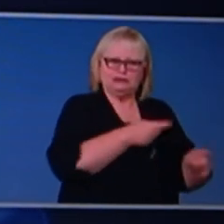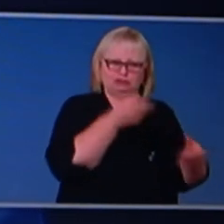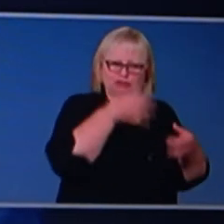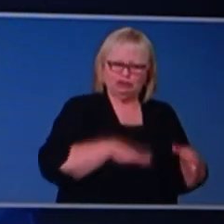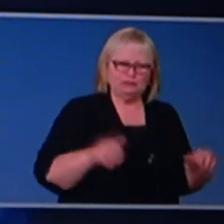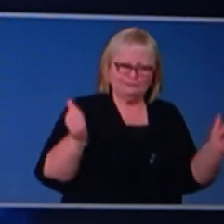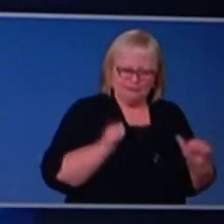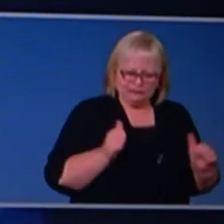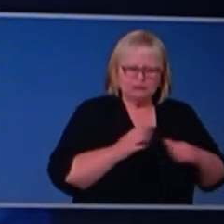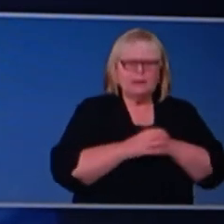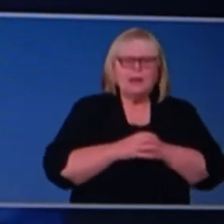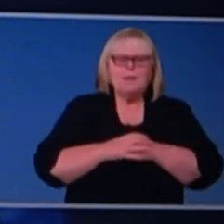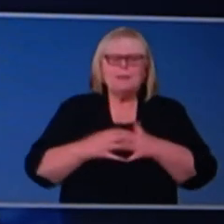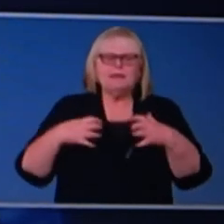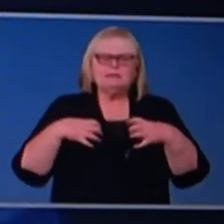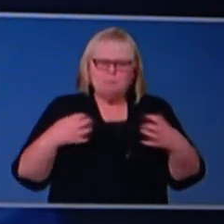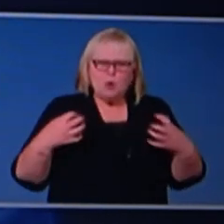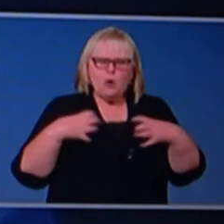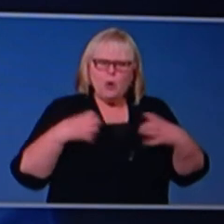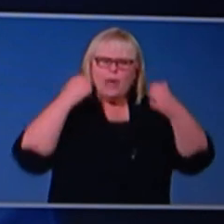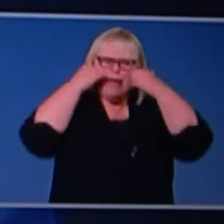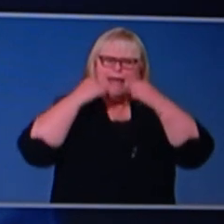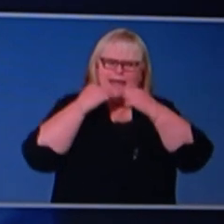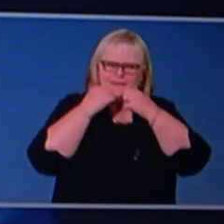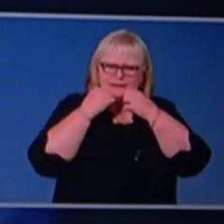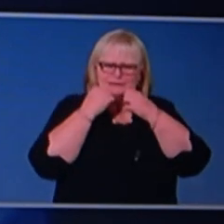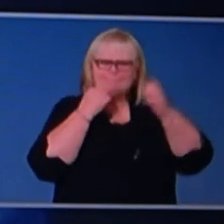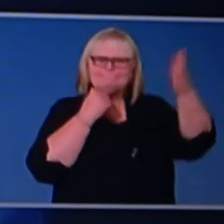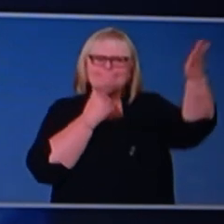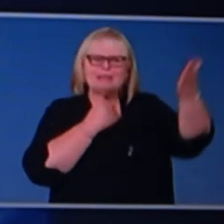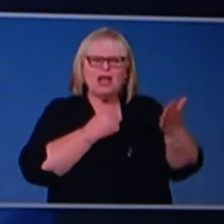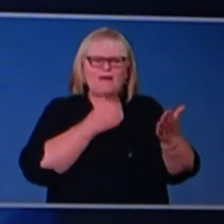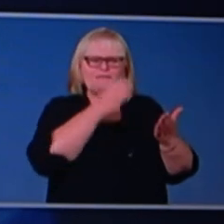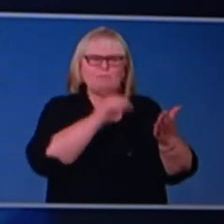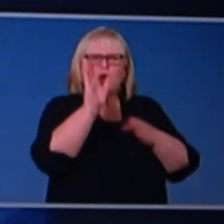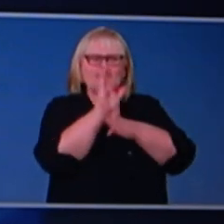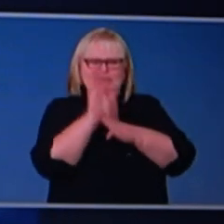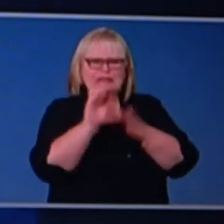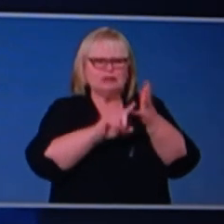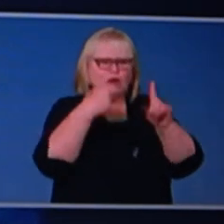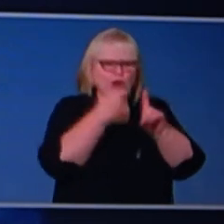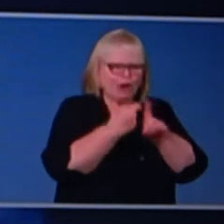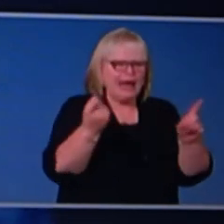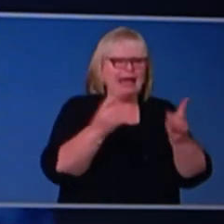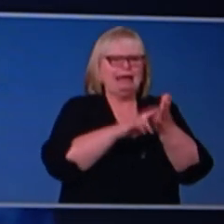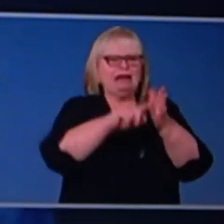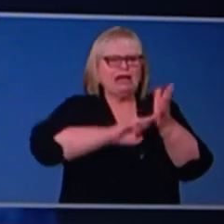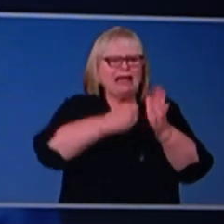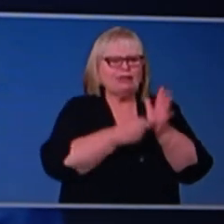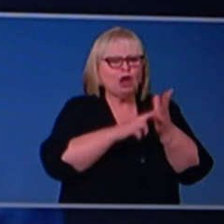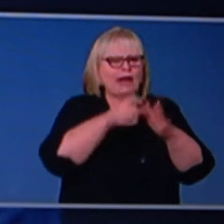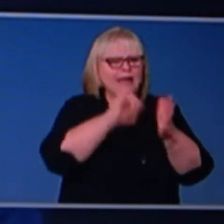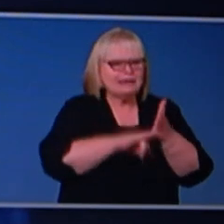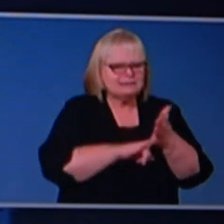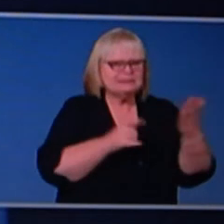there is increasing evidence from Europe now, studies from the UK, studies from the Netherlands that consistently